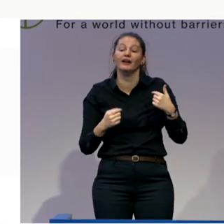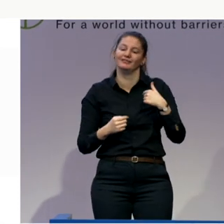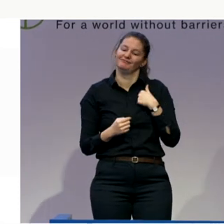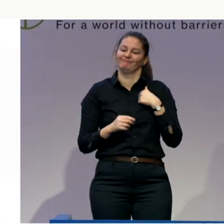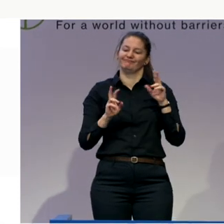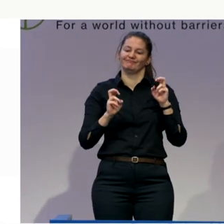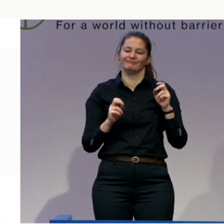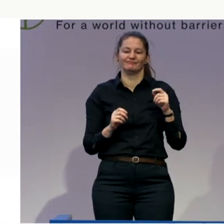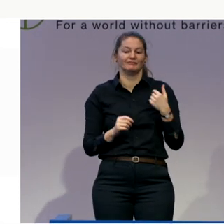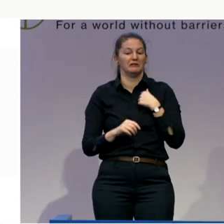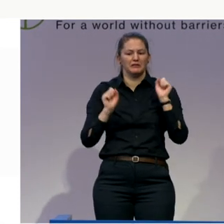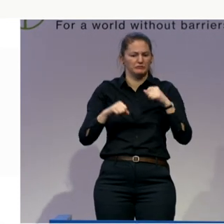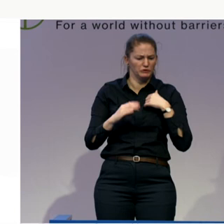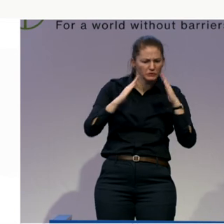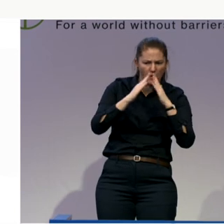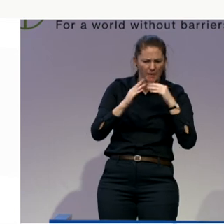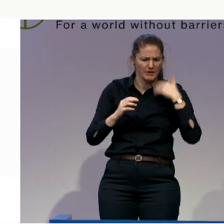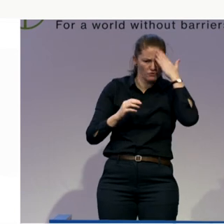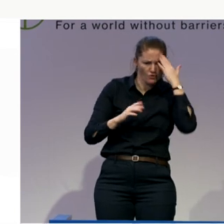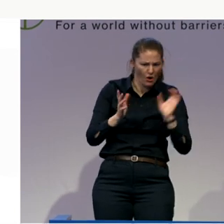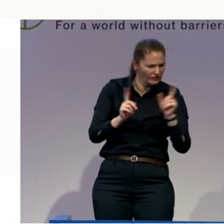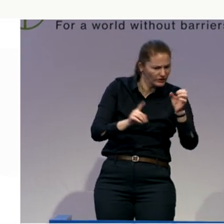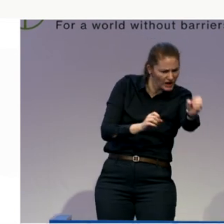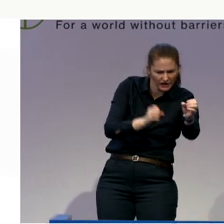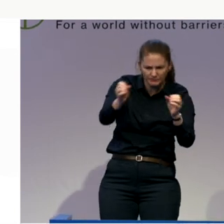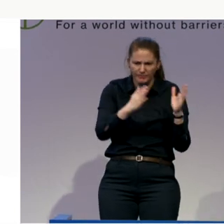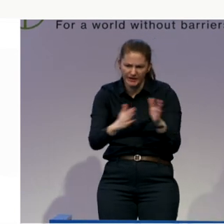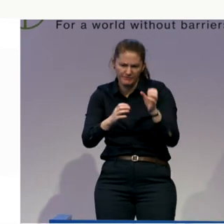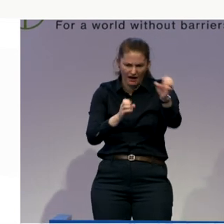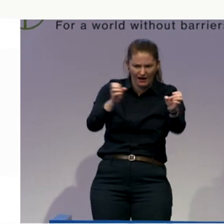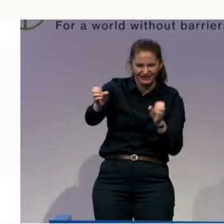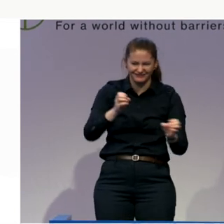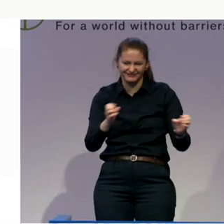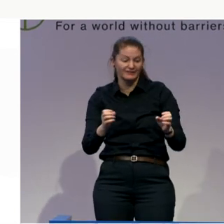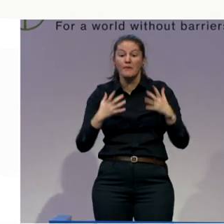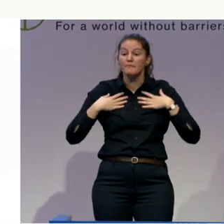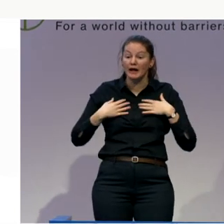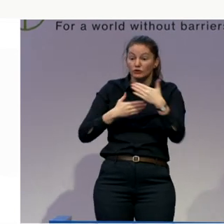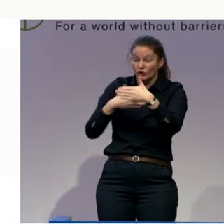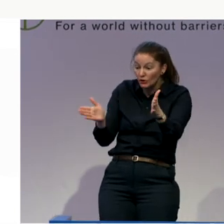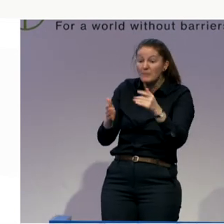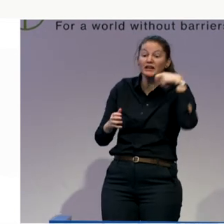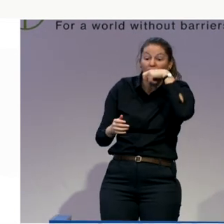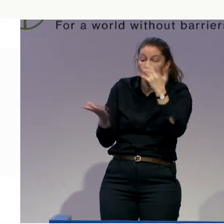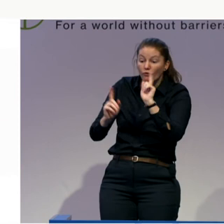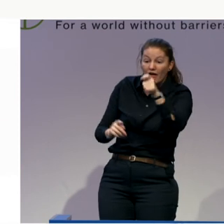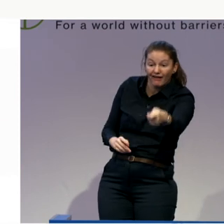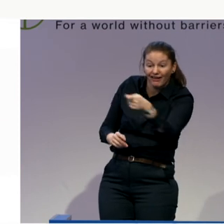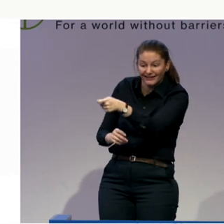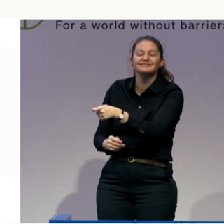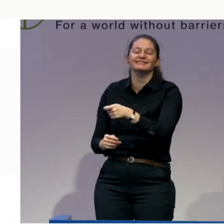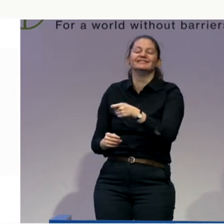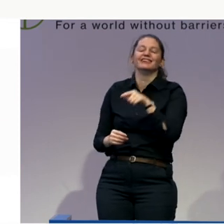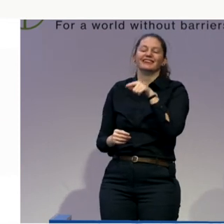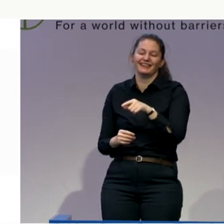you don't bring me to the bath like that. You do it like this. Practical disagreements. You need to get them sorted. And if I'm employing you, I